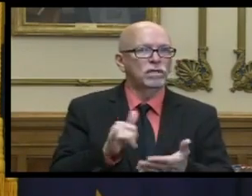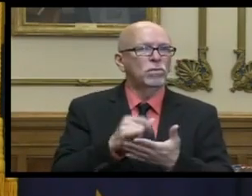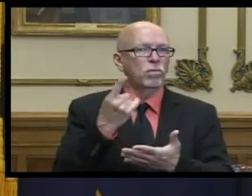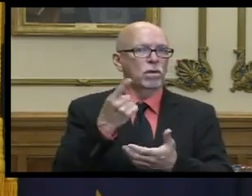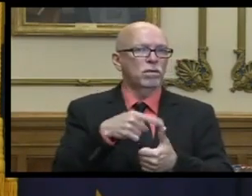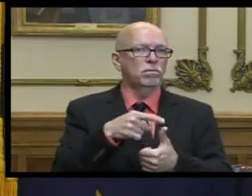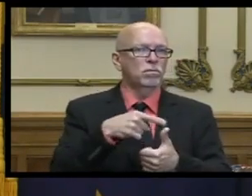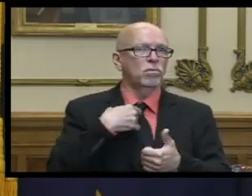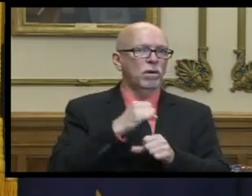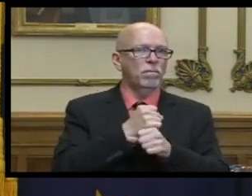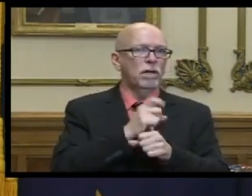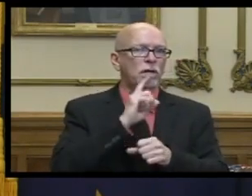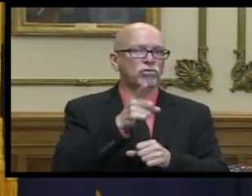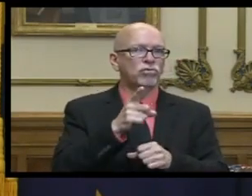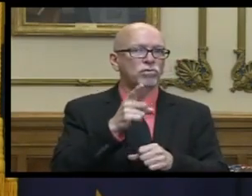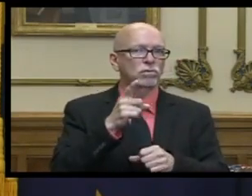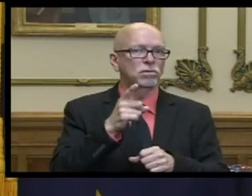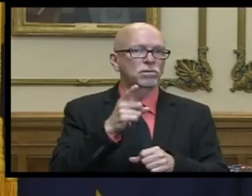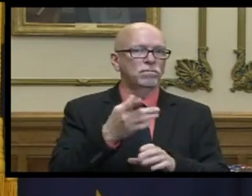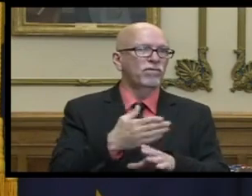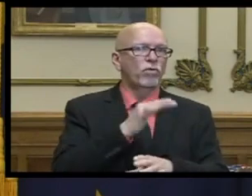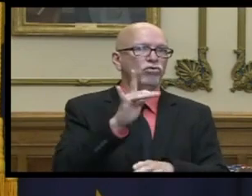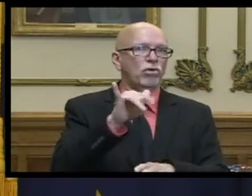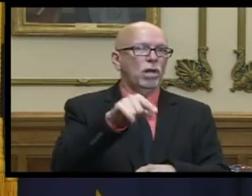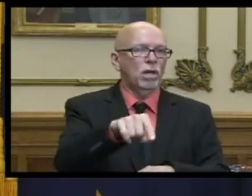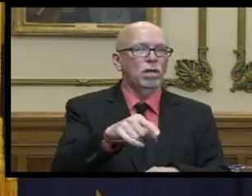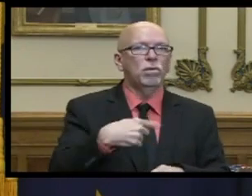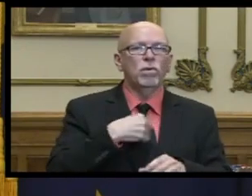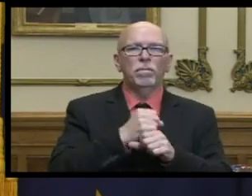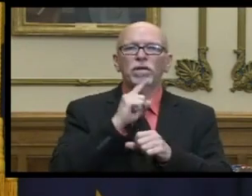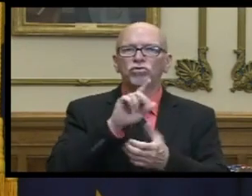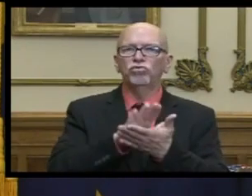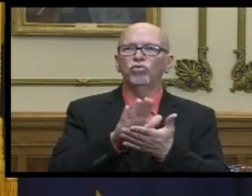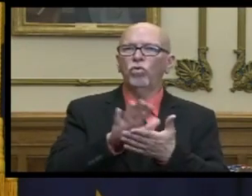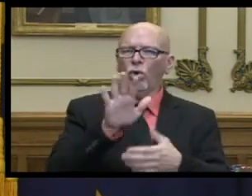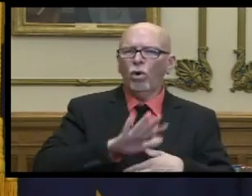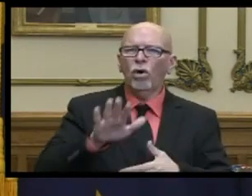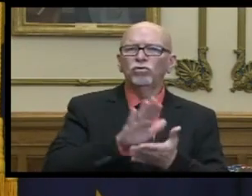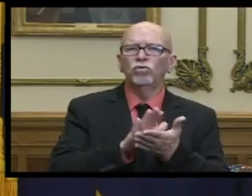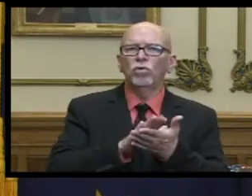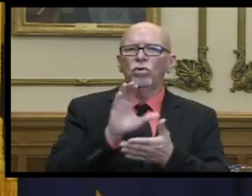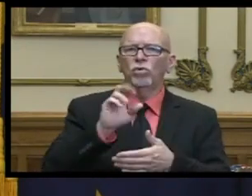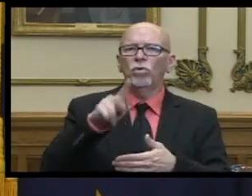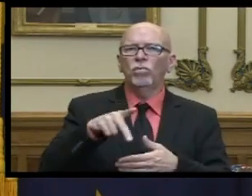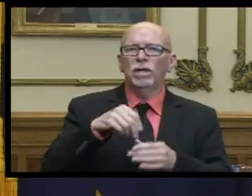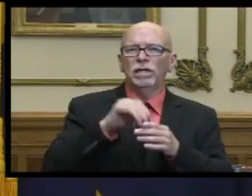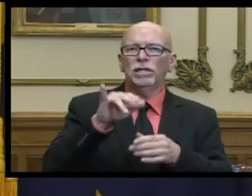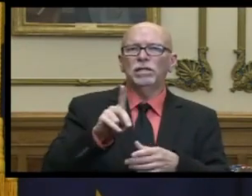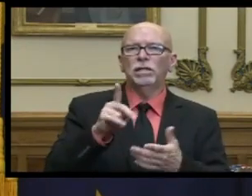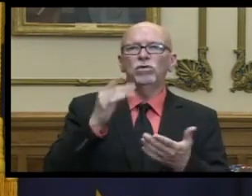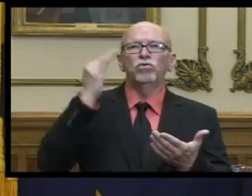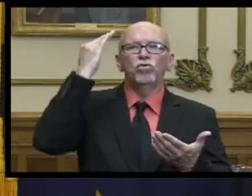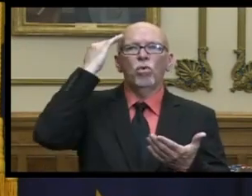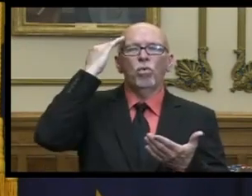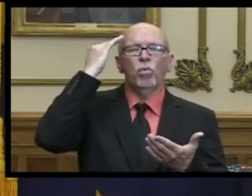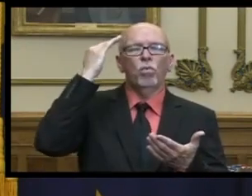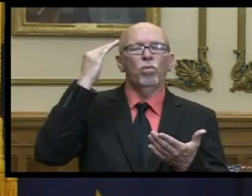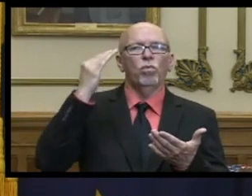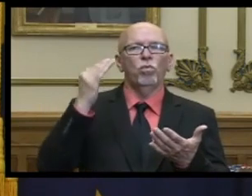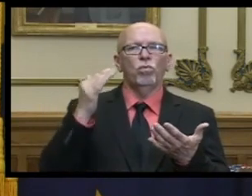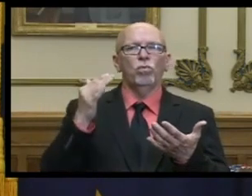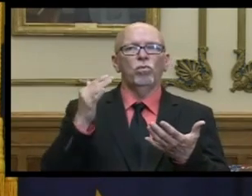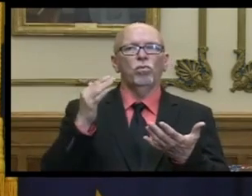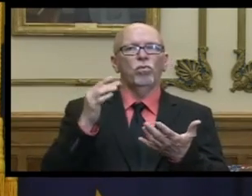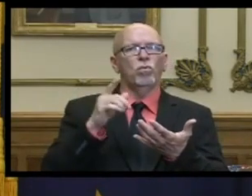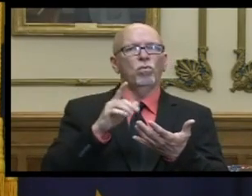wanted to make sure well before july that school corporations all of them across the state knew uh of the